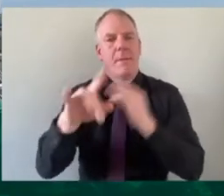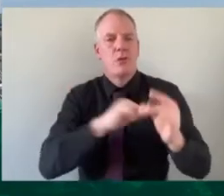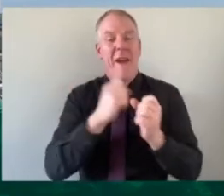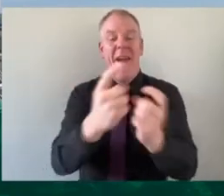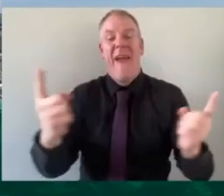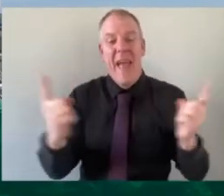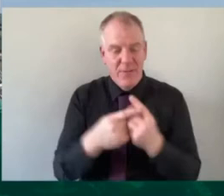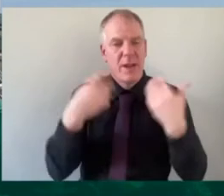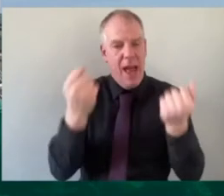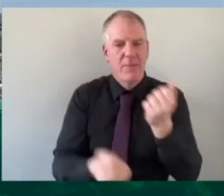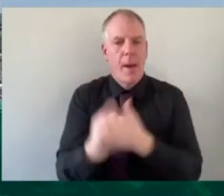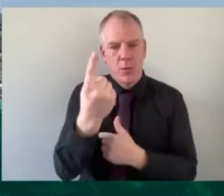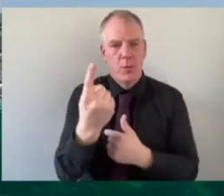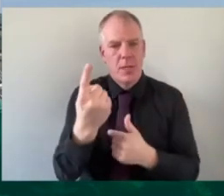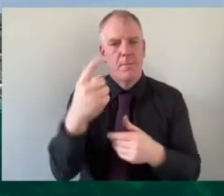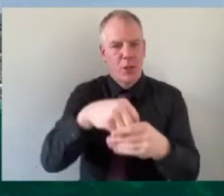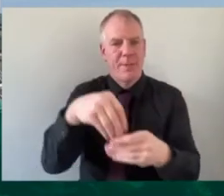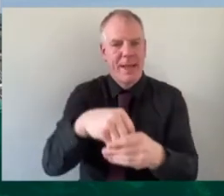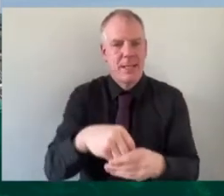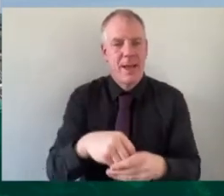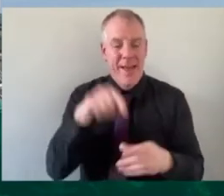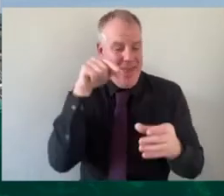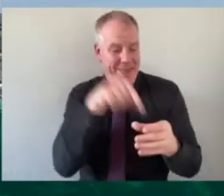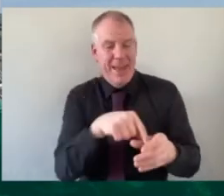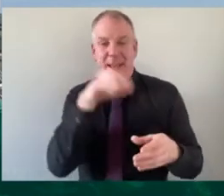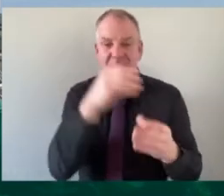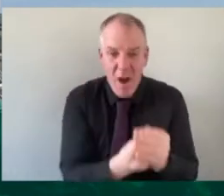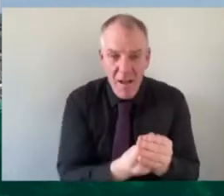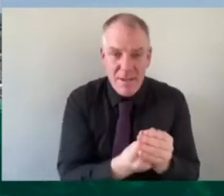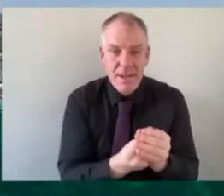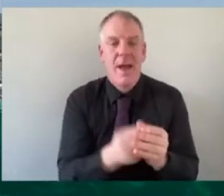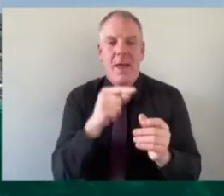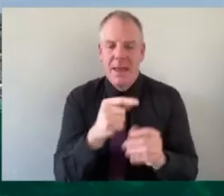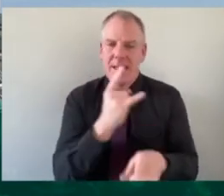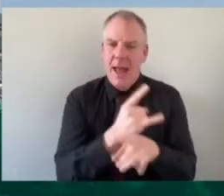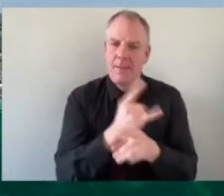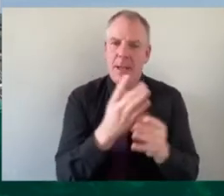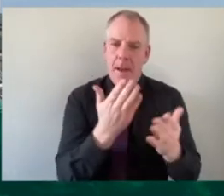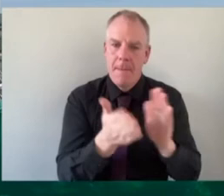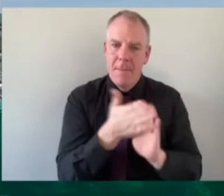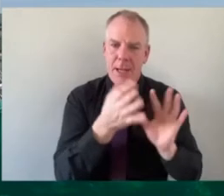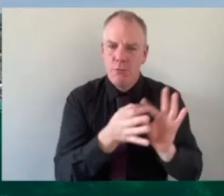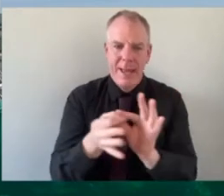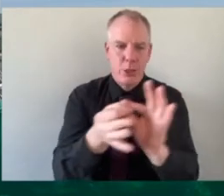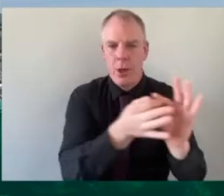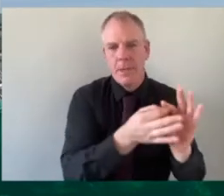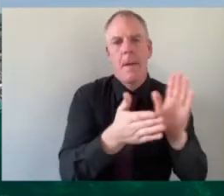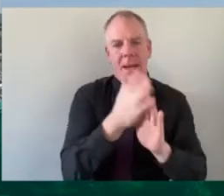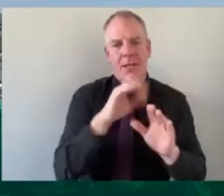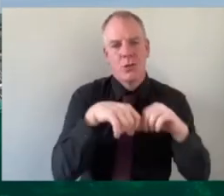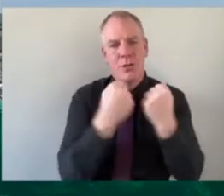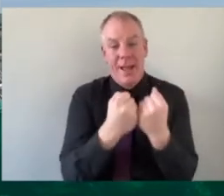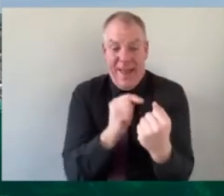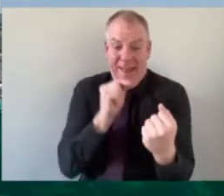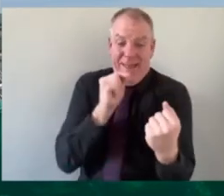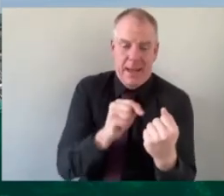opportunity to participate because that participation itself builds relations and builds society and and that's what's so important and using